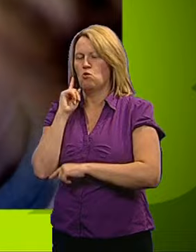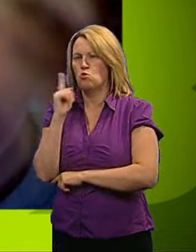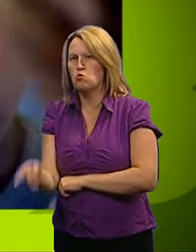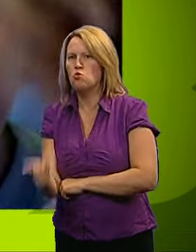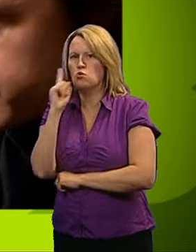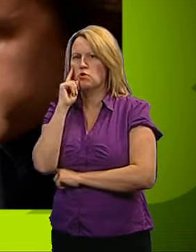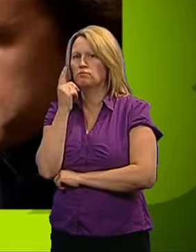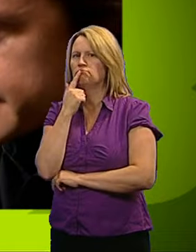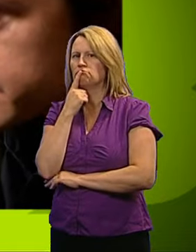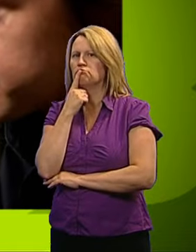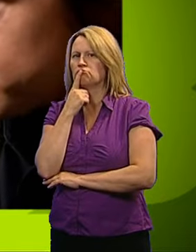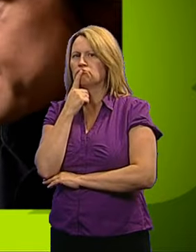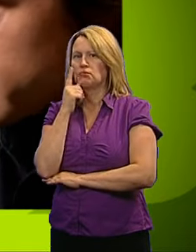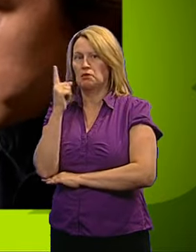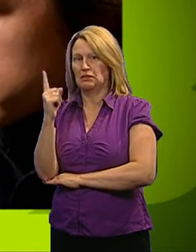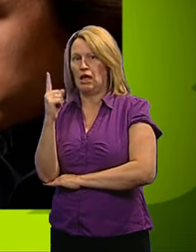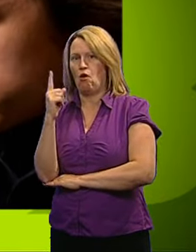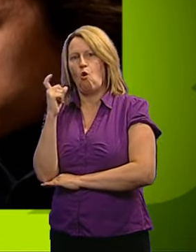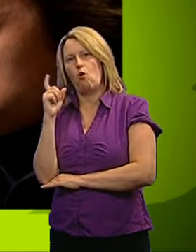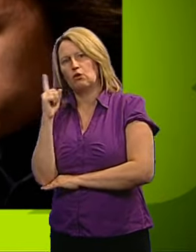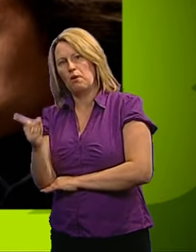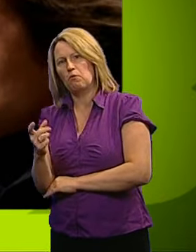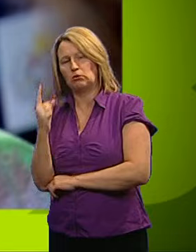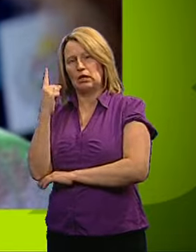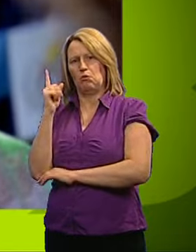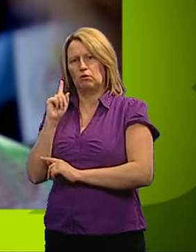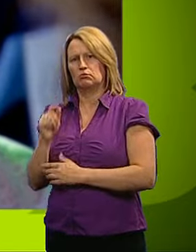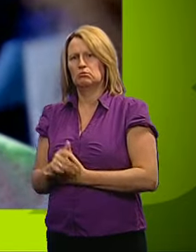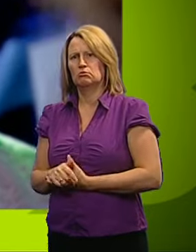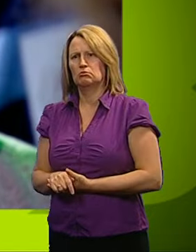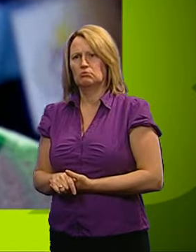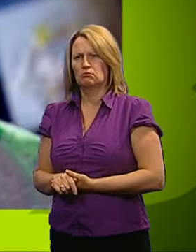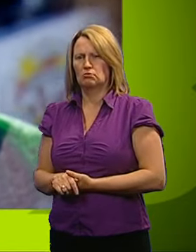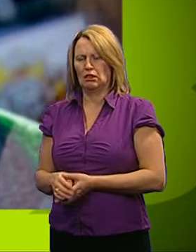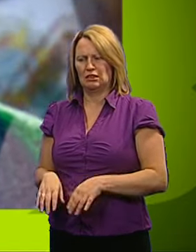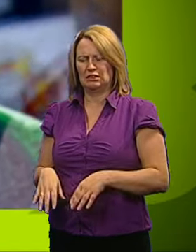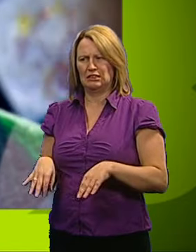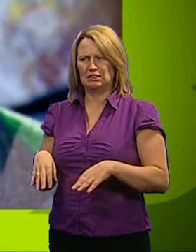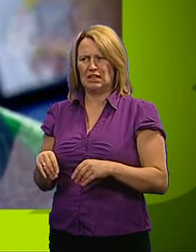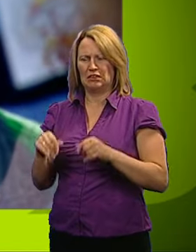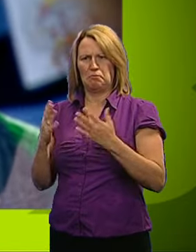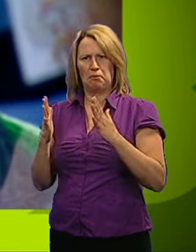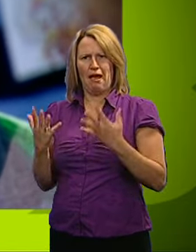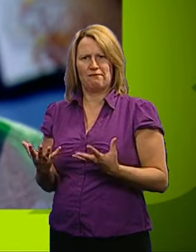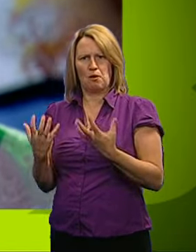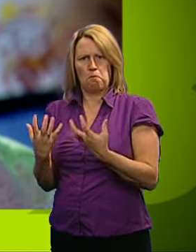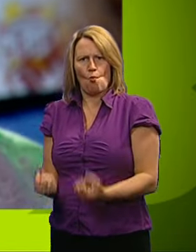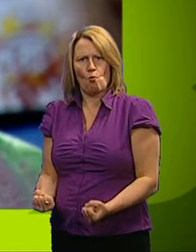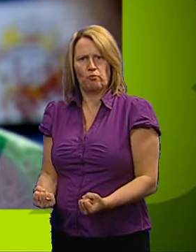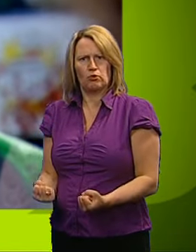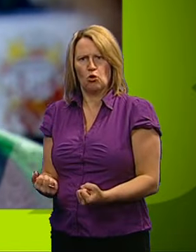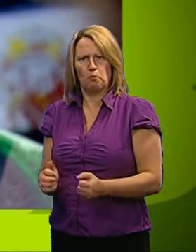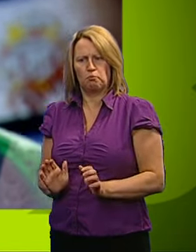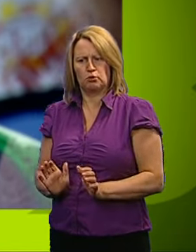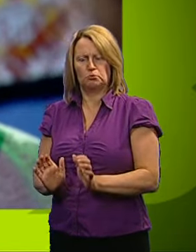out. And how do you think the bag's staying up? What's holding it up, do you think? Um, the sand must be so heavy